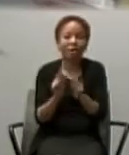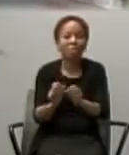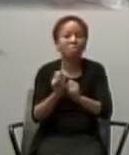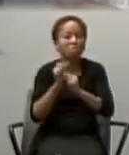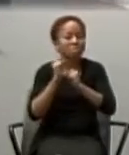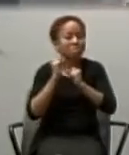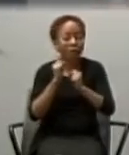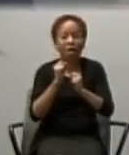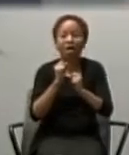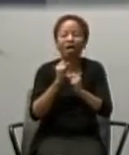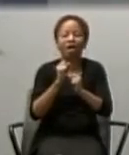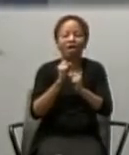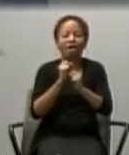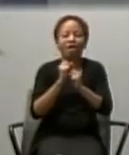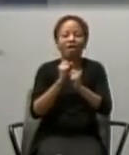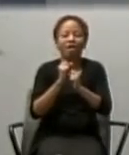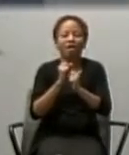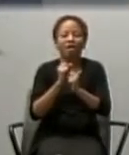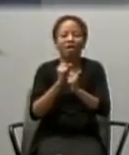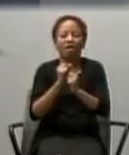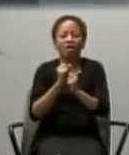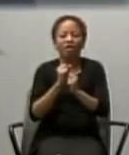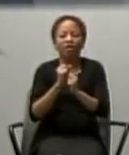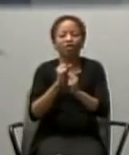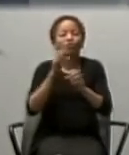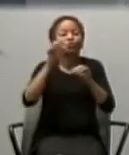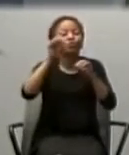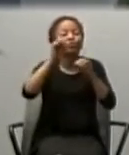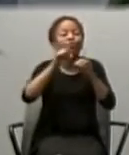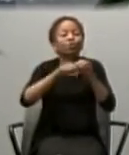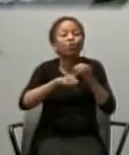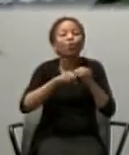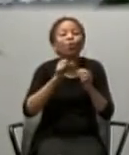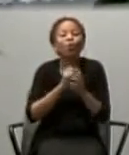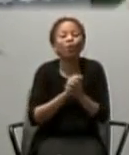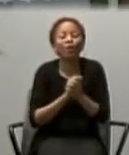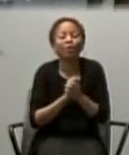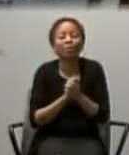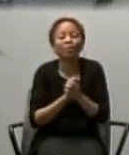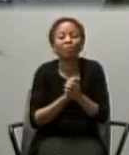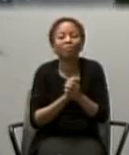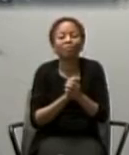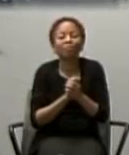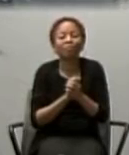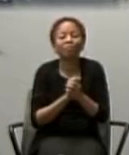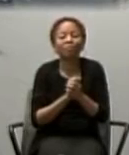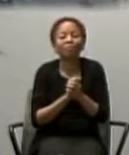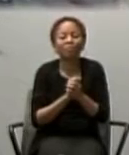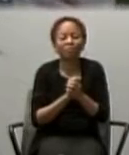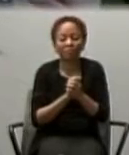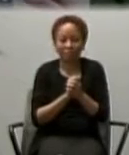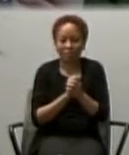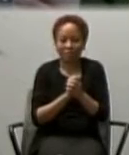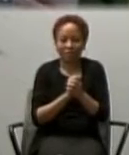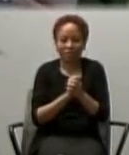So that there is an inherent attractiveness